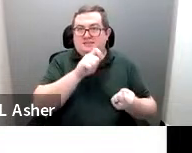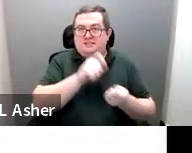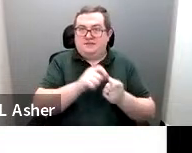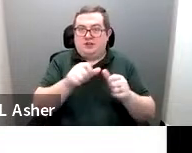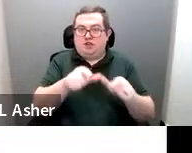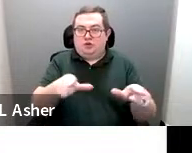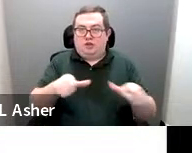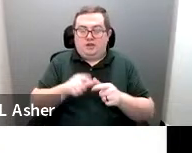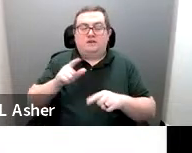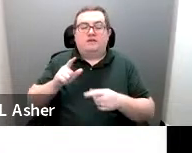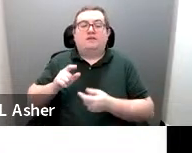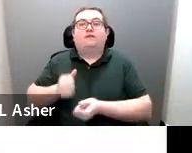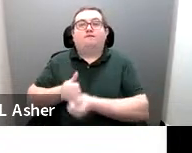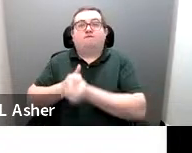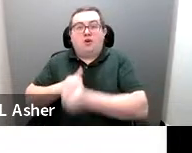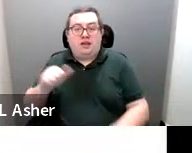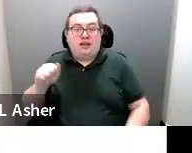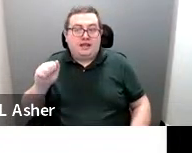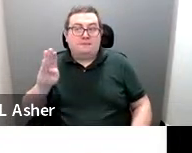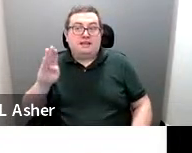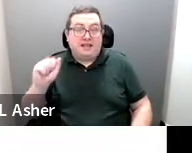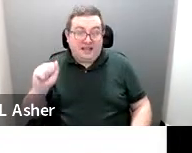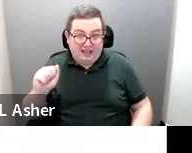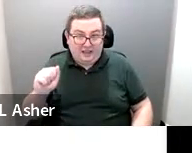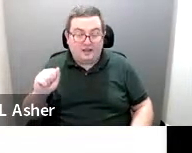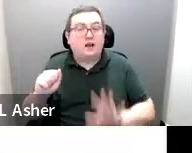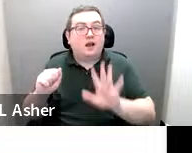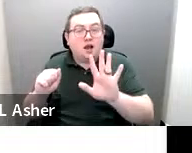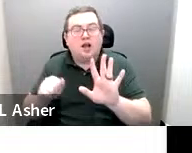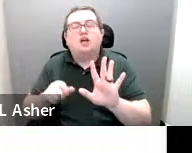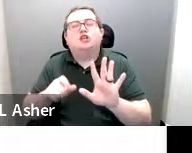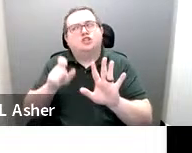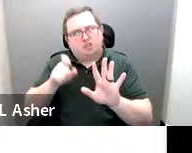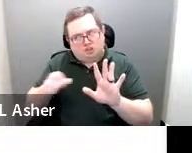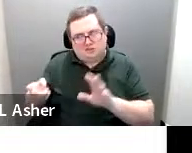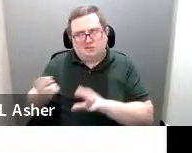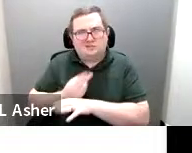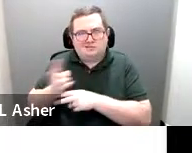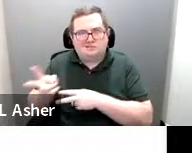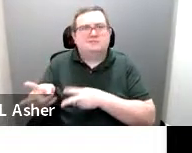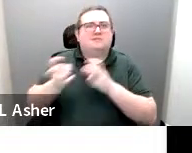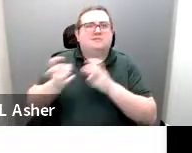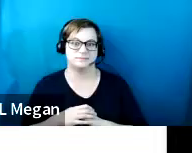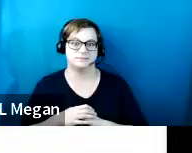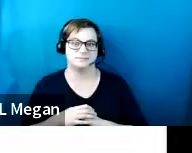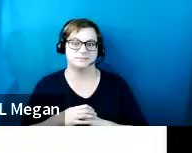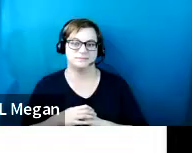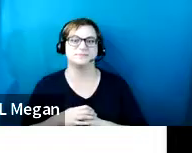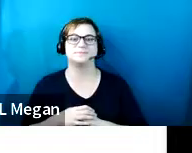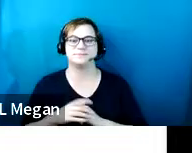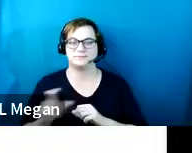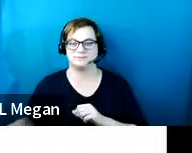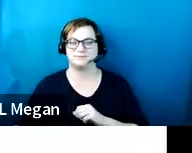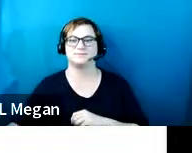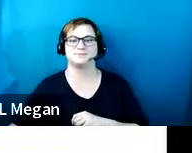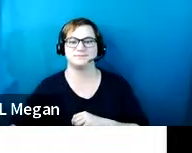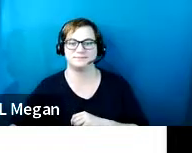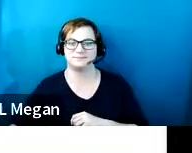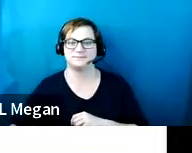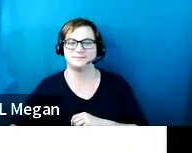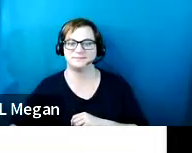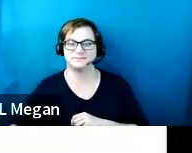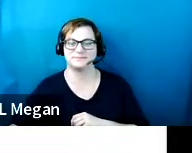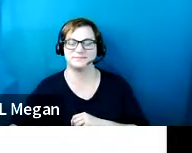under the ABA, but should be used when designing accessible spaces under the